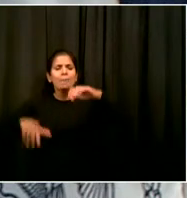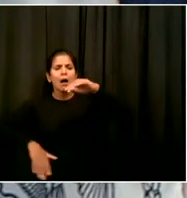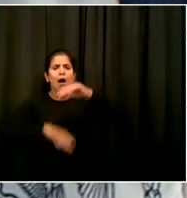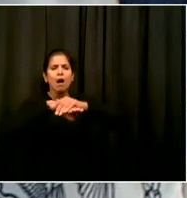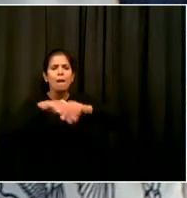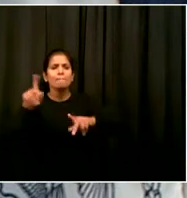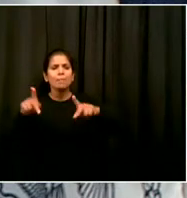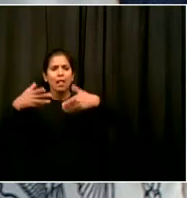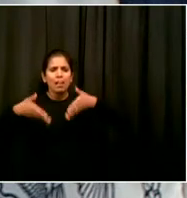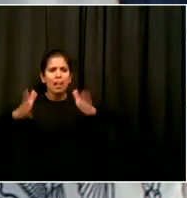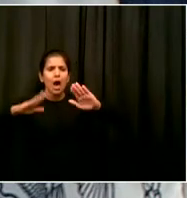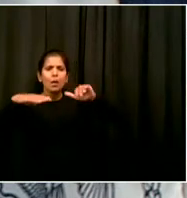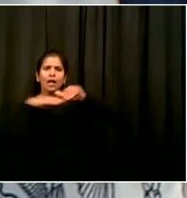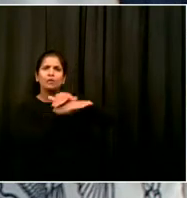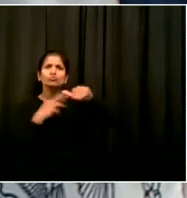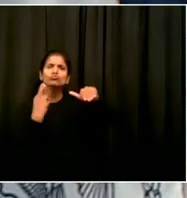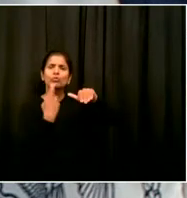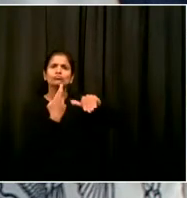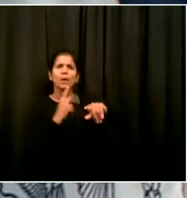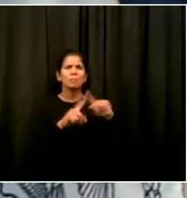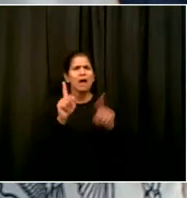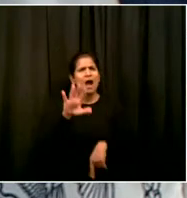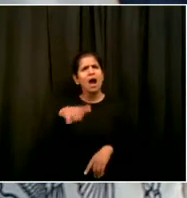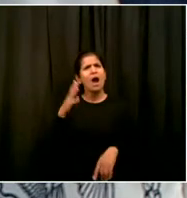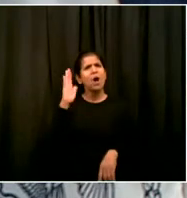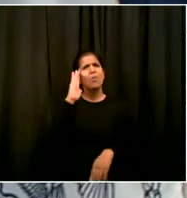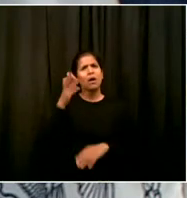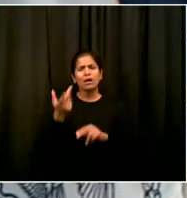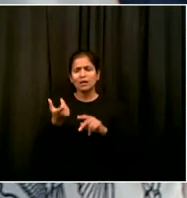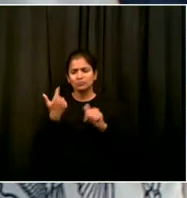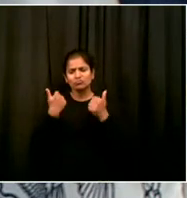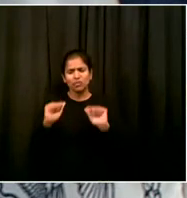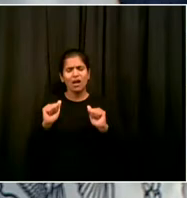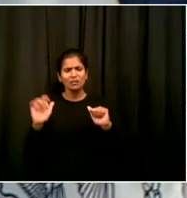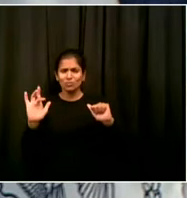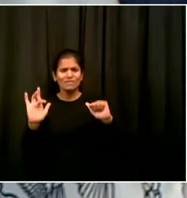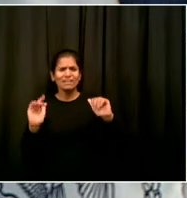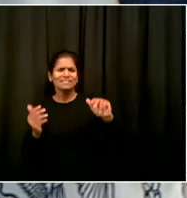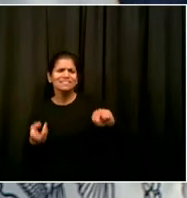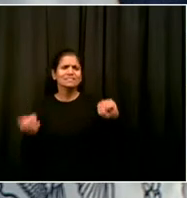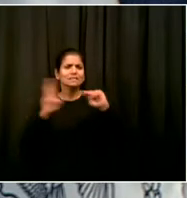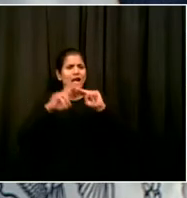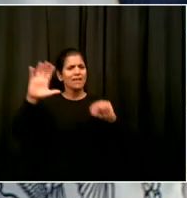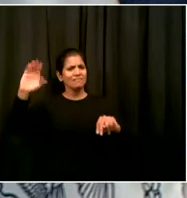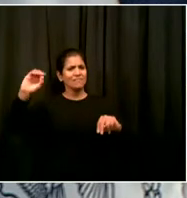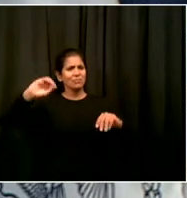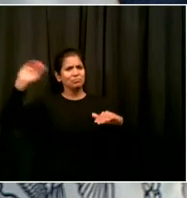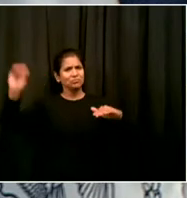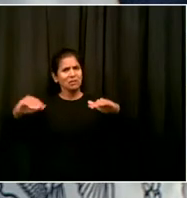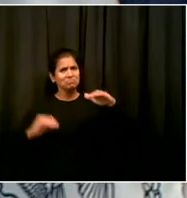Marsha, that's obviously ultimately a decision the state will make. We're going to be working with them very closely.